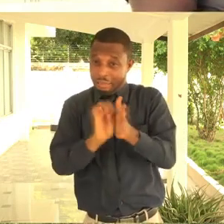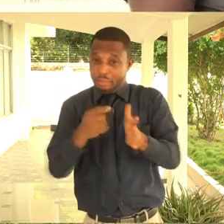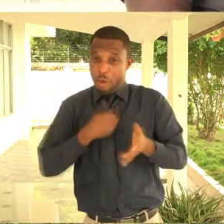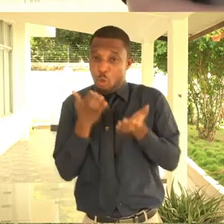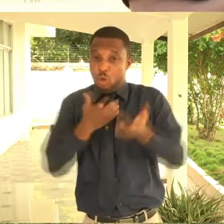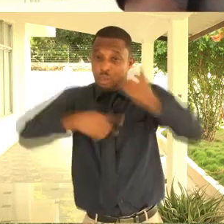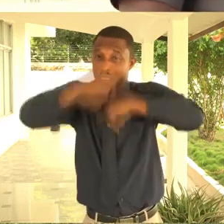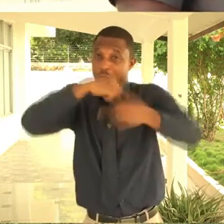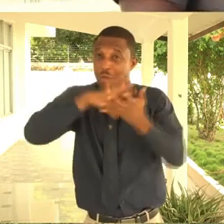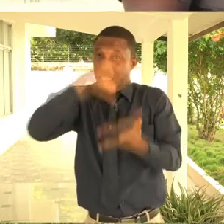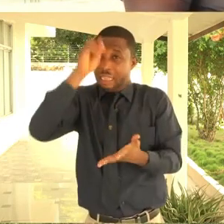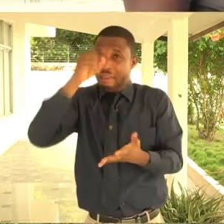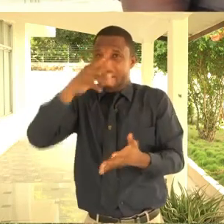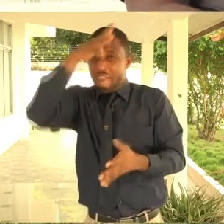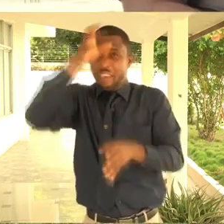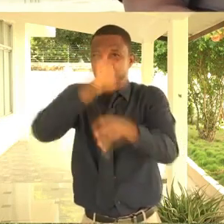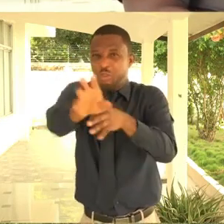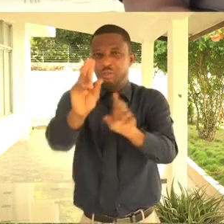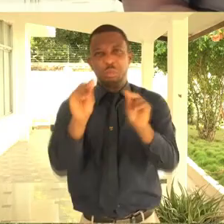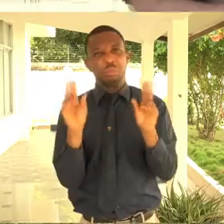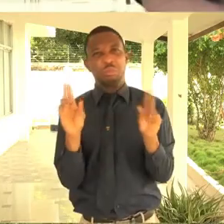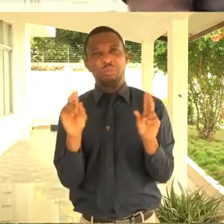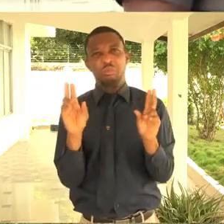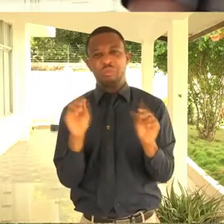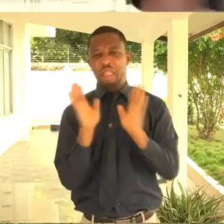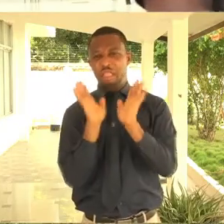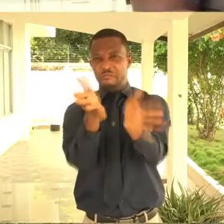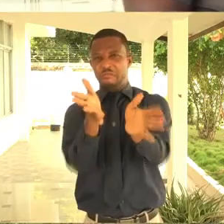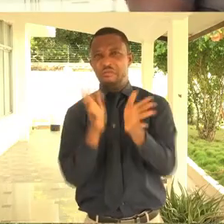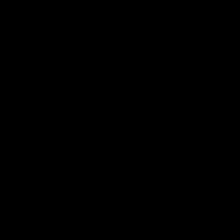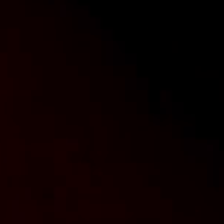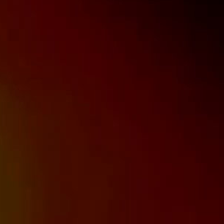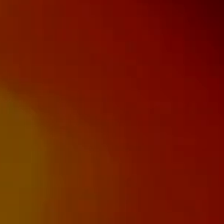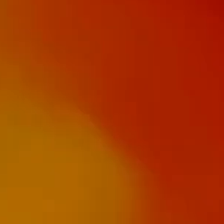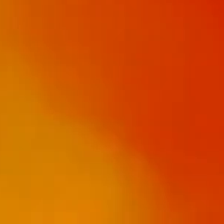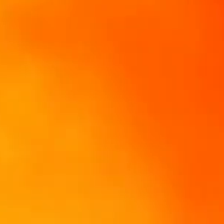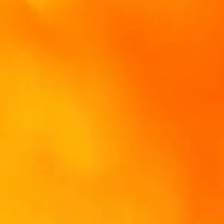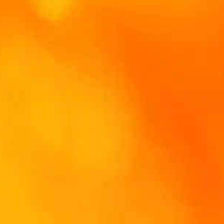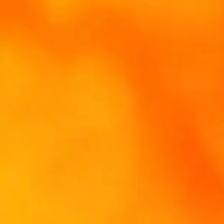and learn other things apart from what your dad wants you to learn at school.